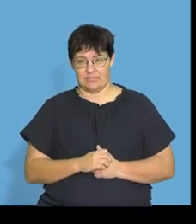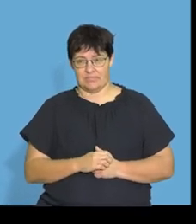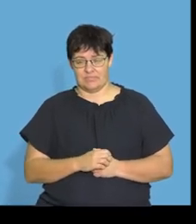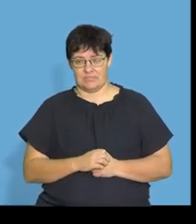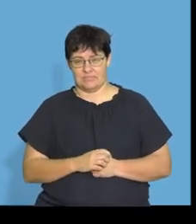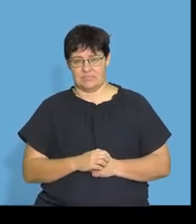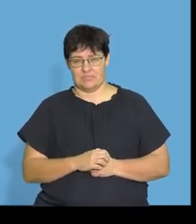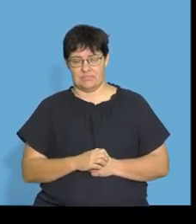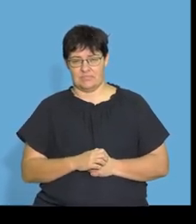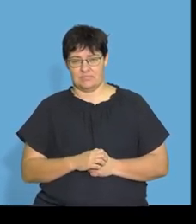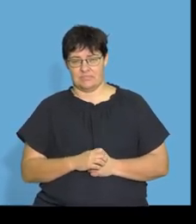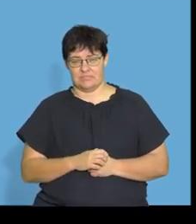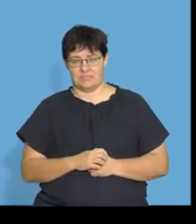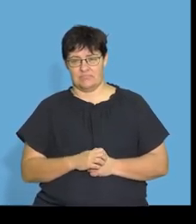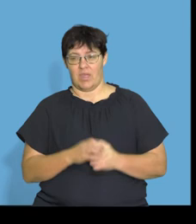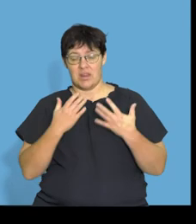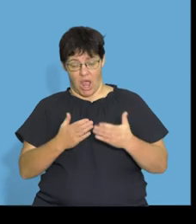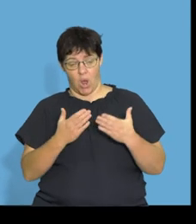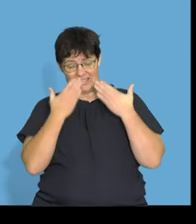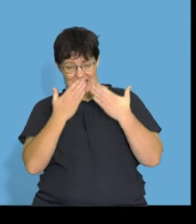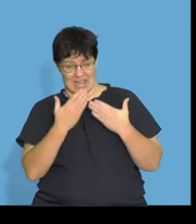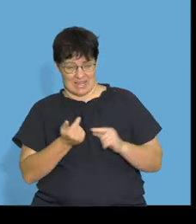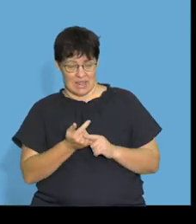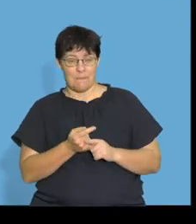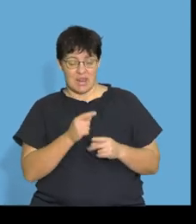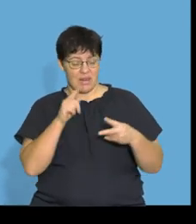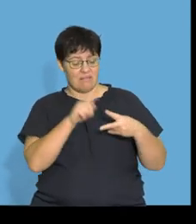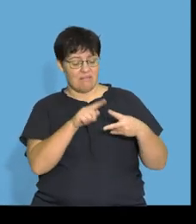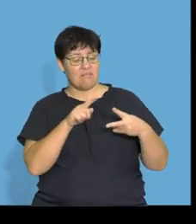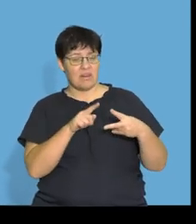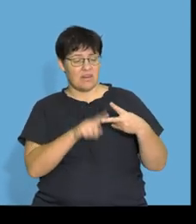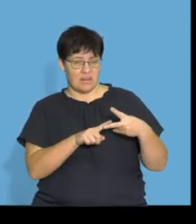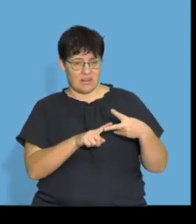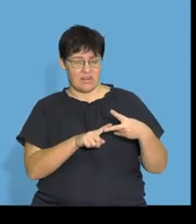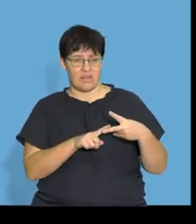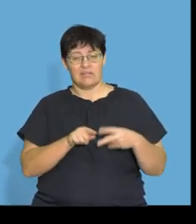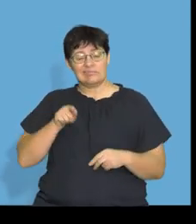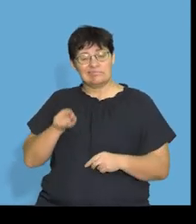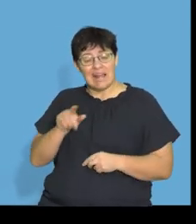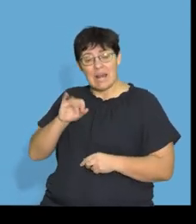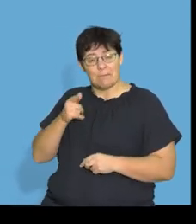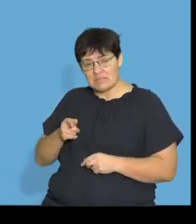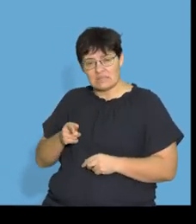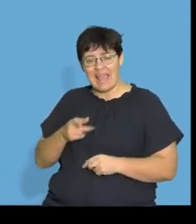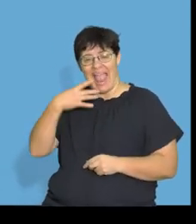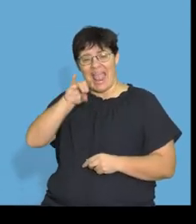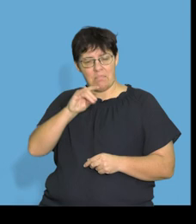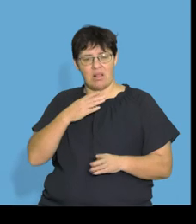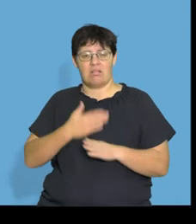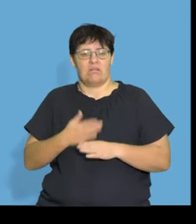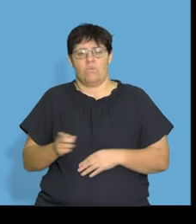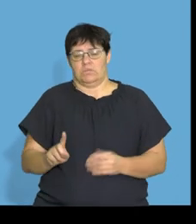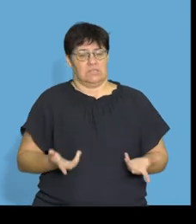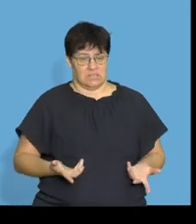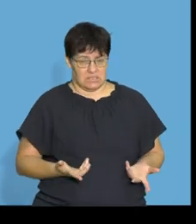Okay, guys, study time. State two functions of this type of lipid in animals. There was